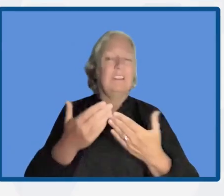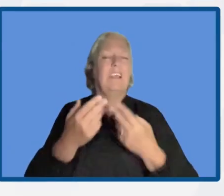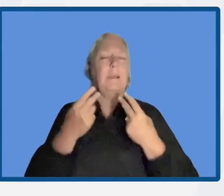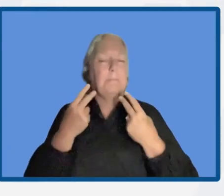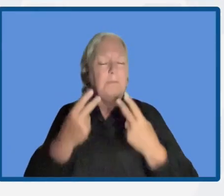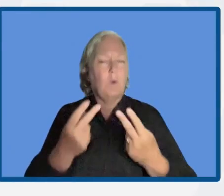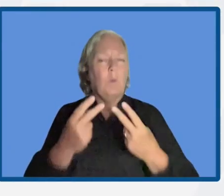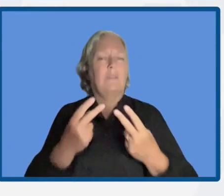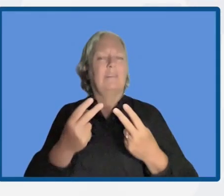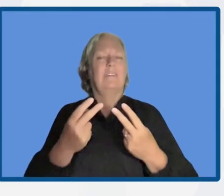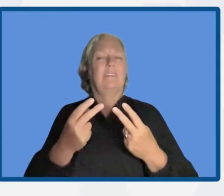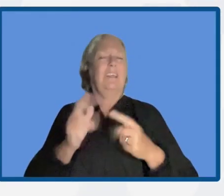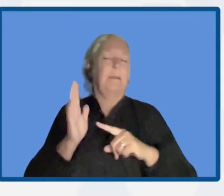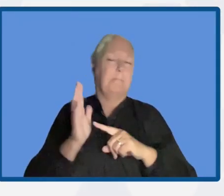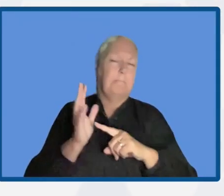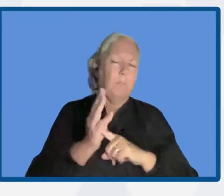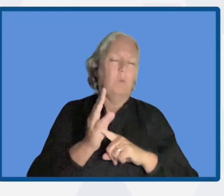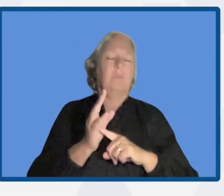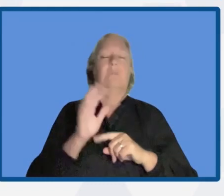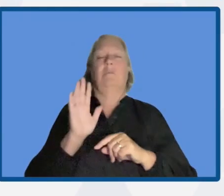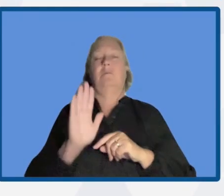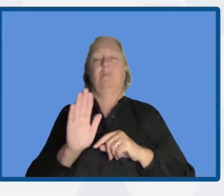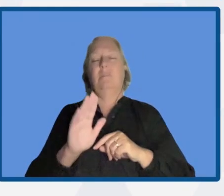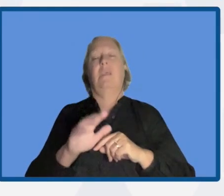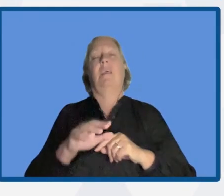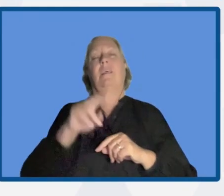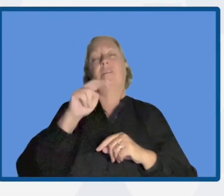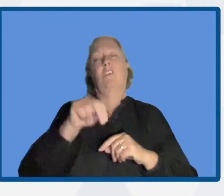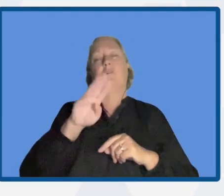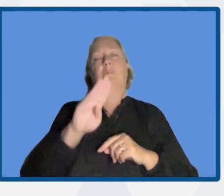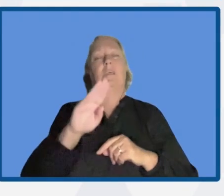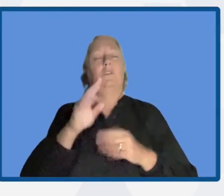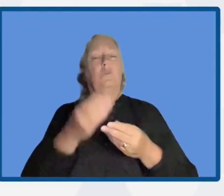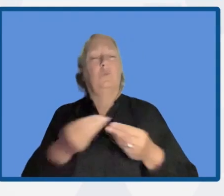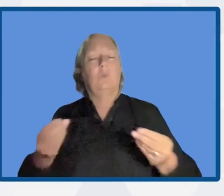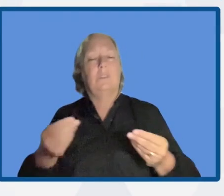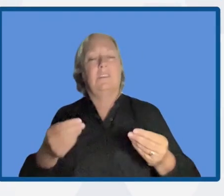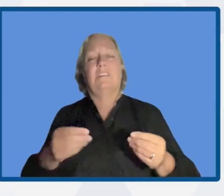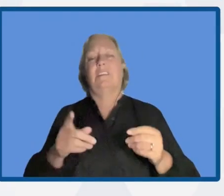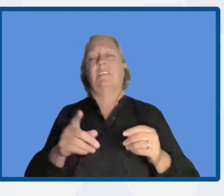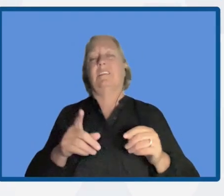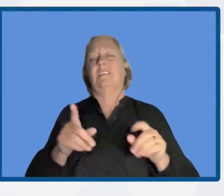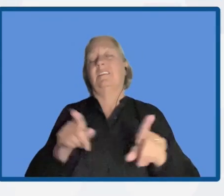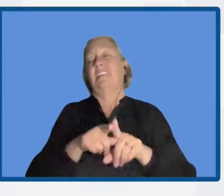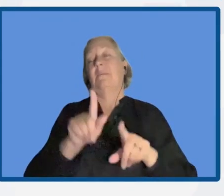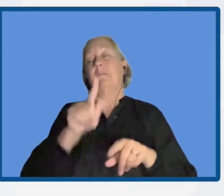using nature-based solutions such as tax exemptions, process